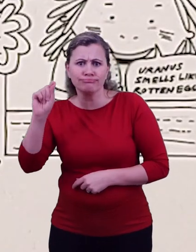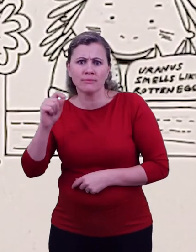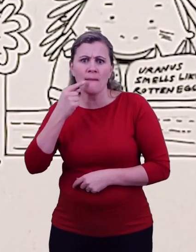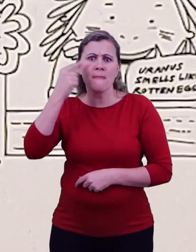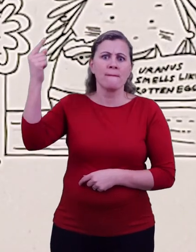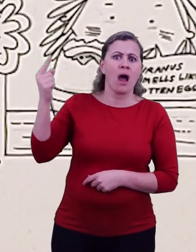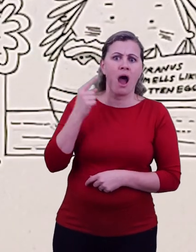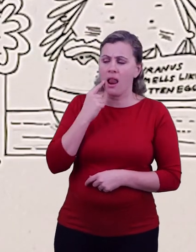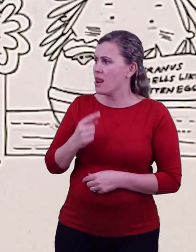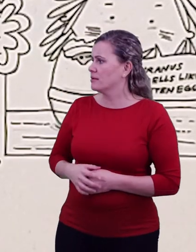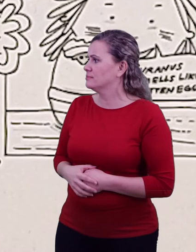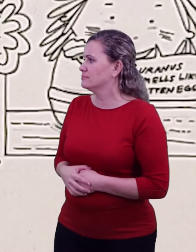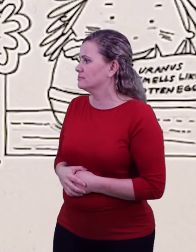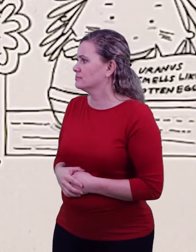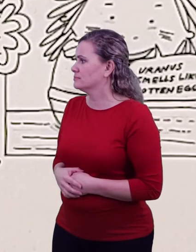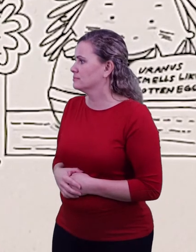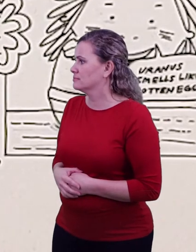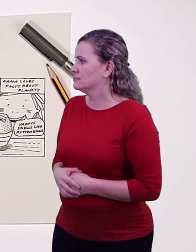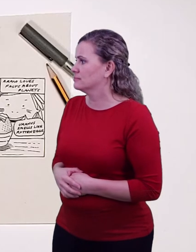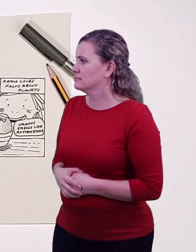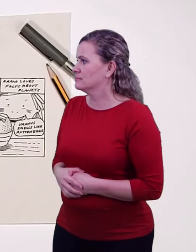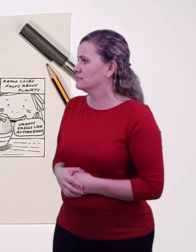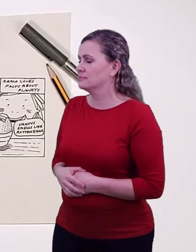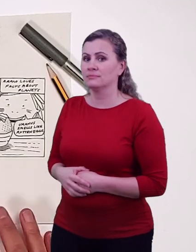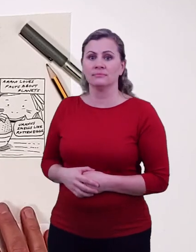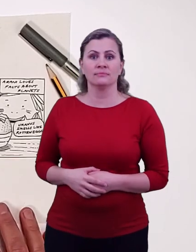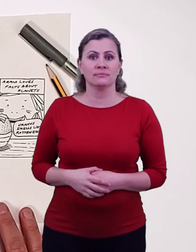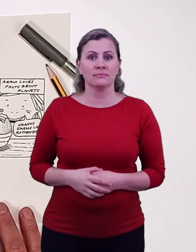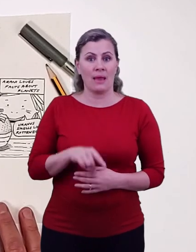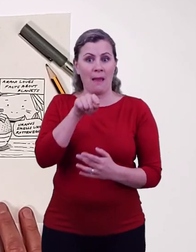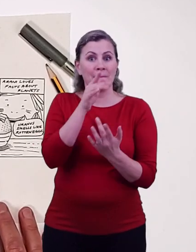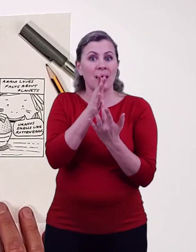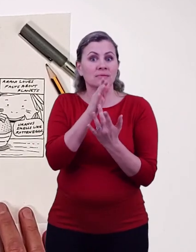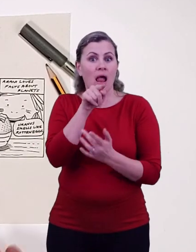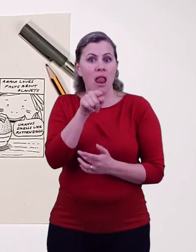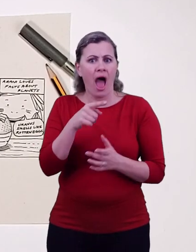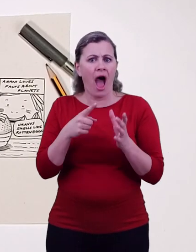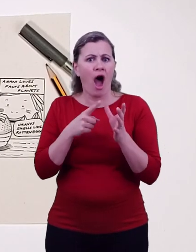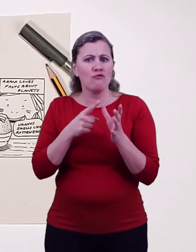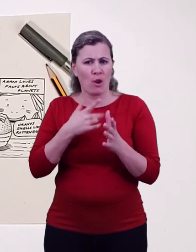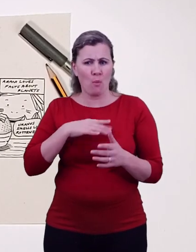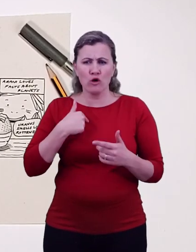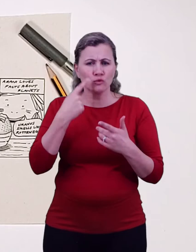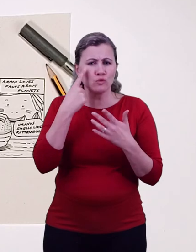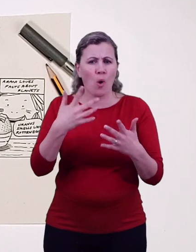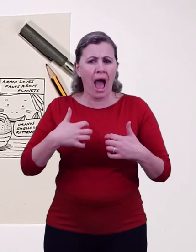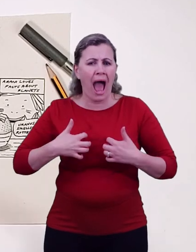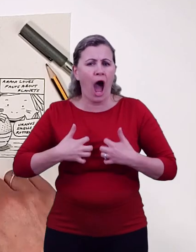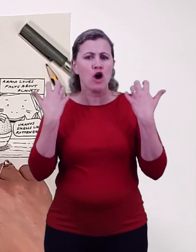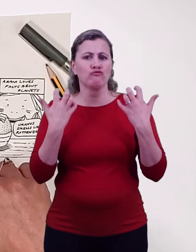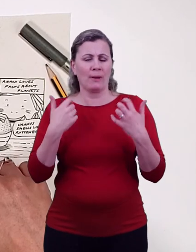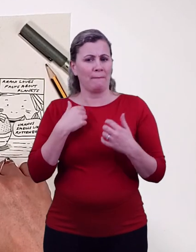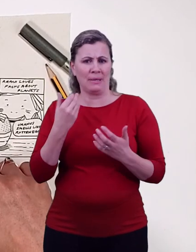The text is always written in capital letters. In my second panel I wanted to show Orani angry. Her facial